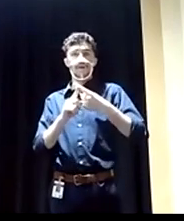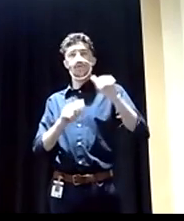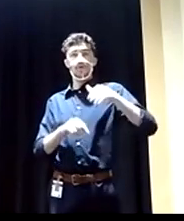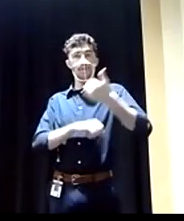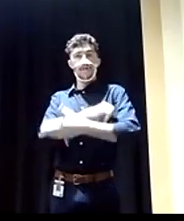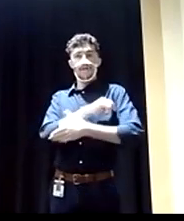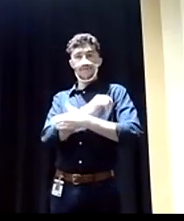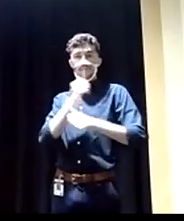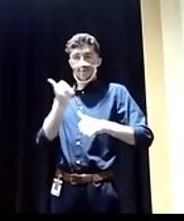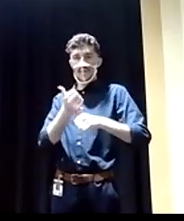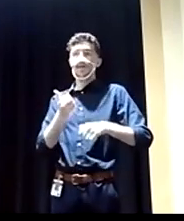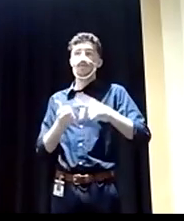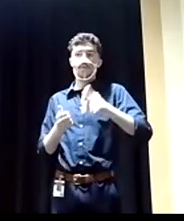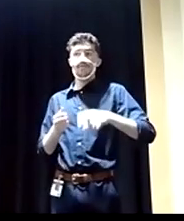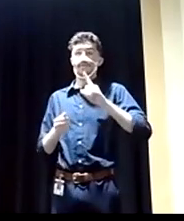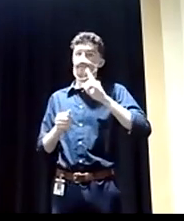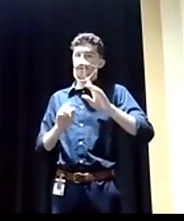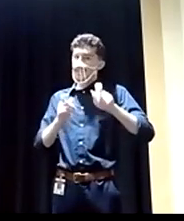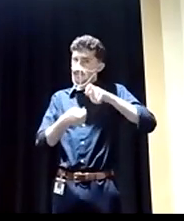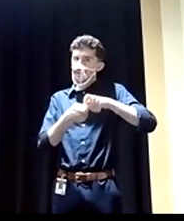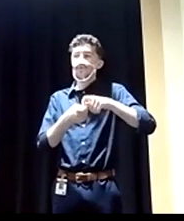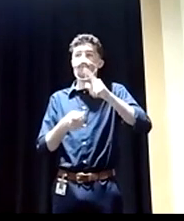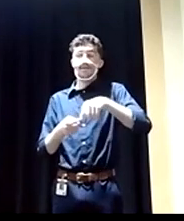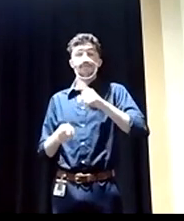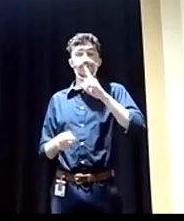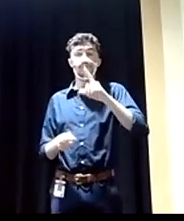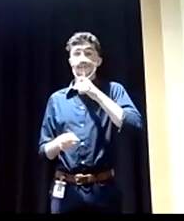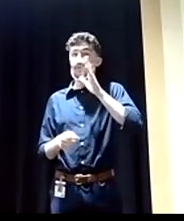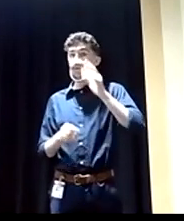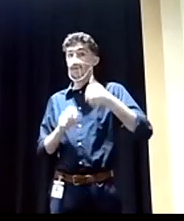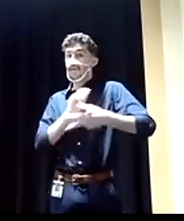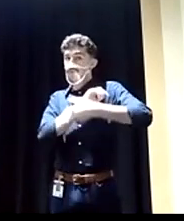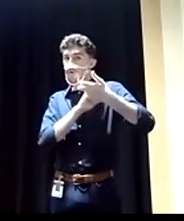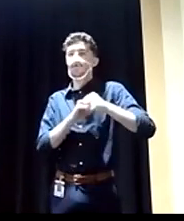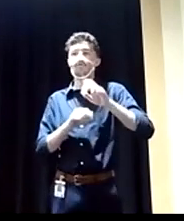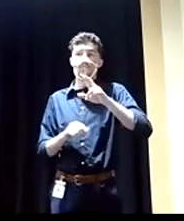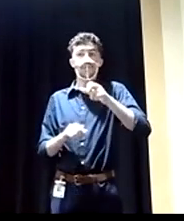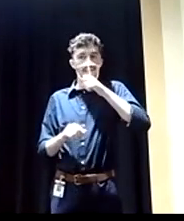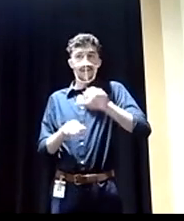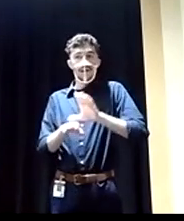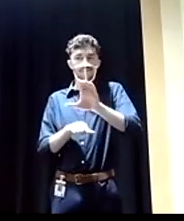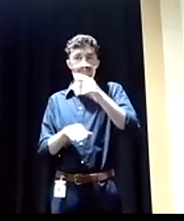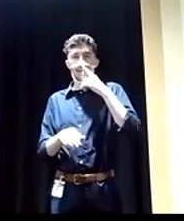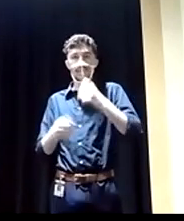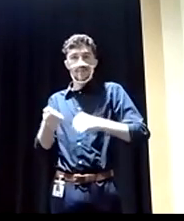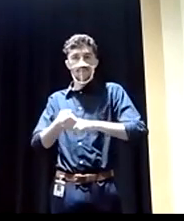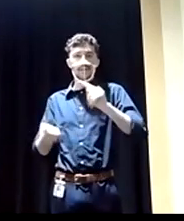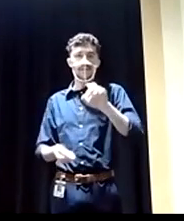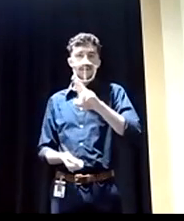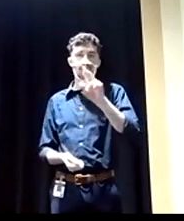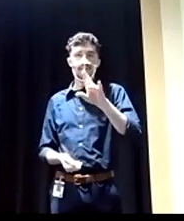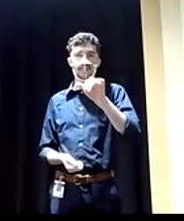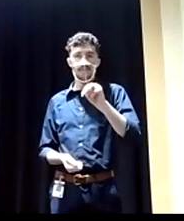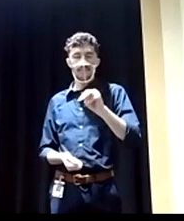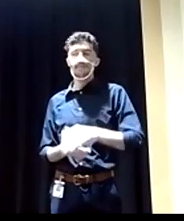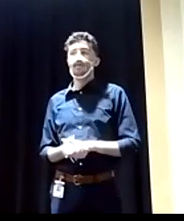foreign aid. We must make sure it's not open for fraud or to be used to fund terrorism or other illegal activity. But we